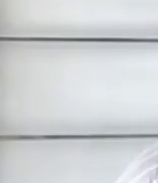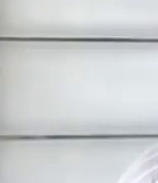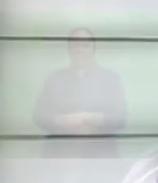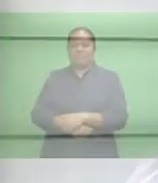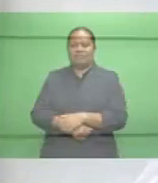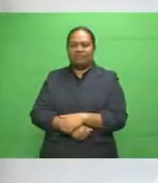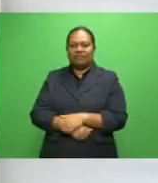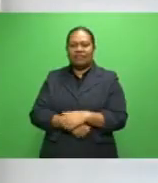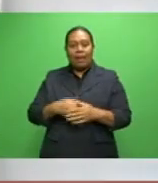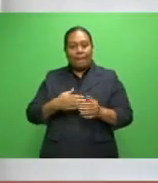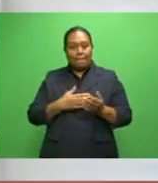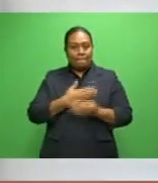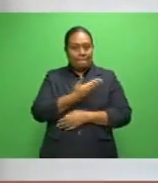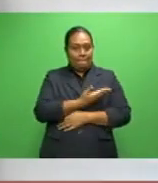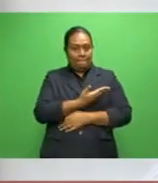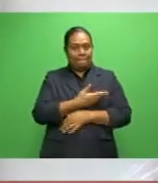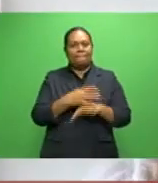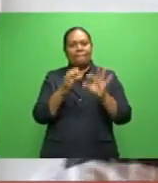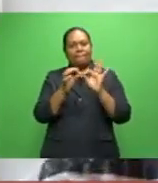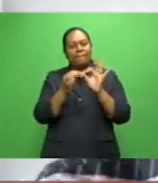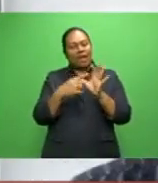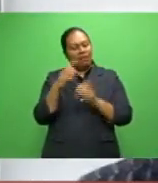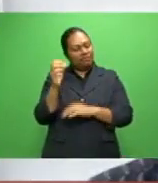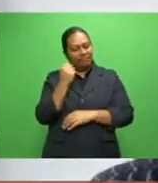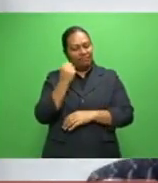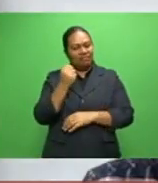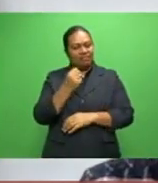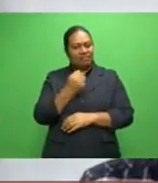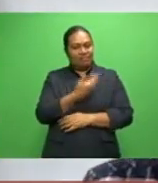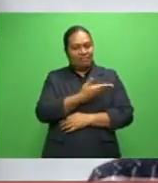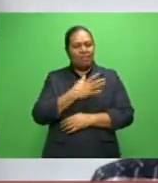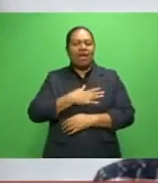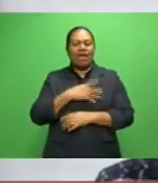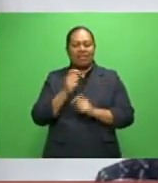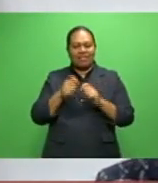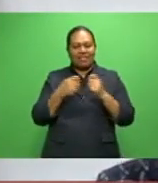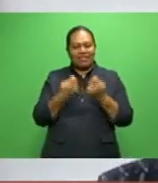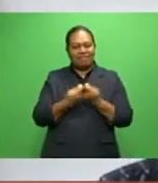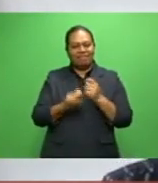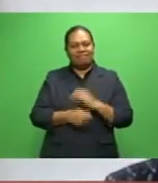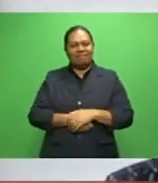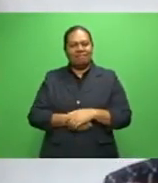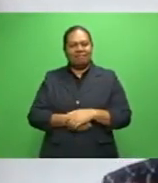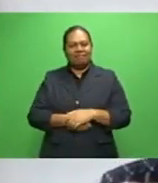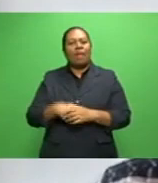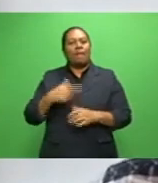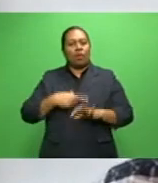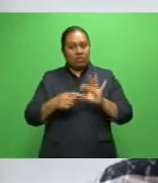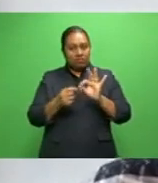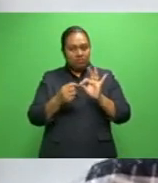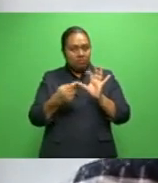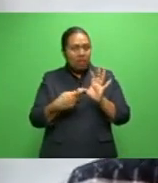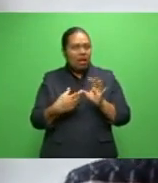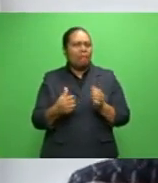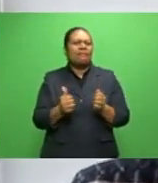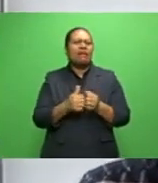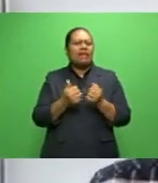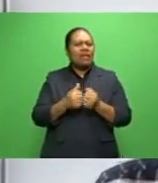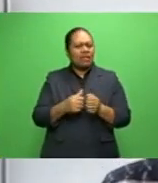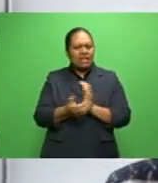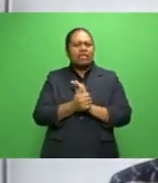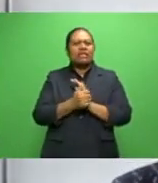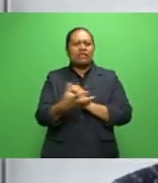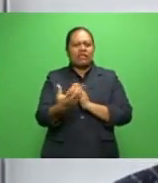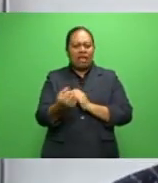My team, BA will win the BOG because of the young talents. Because, as you know, BA has a lot of young talents and